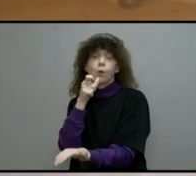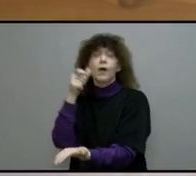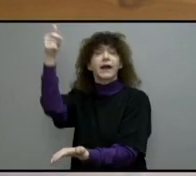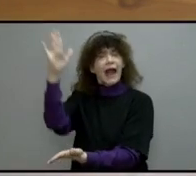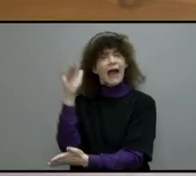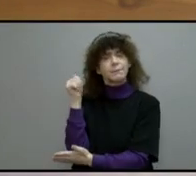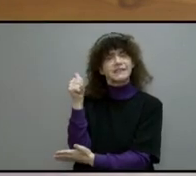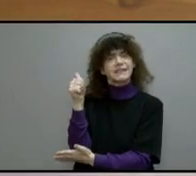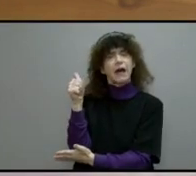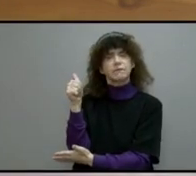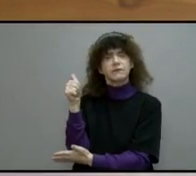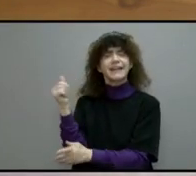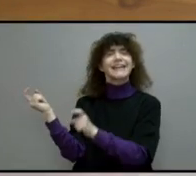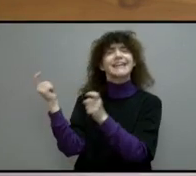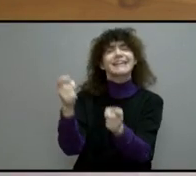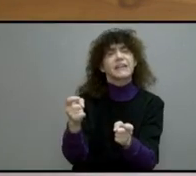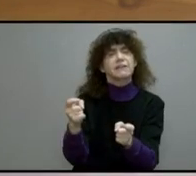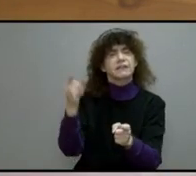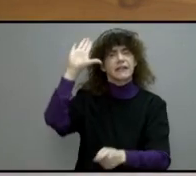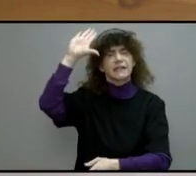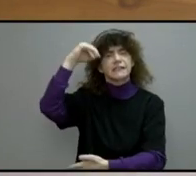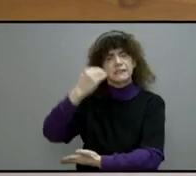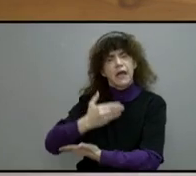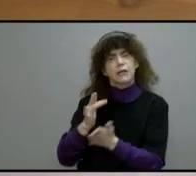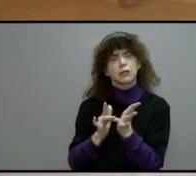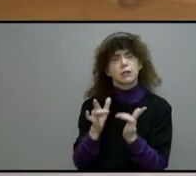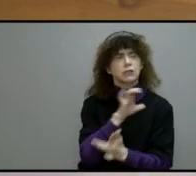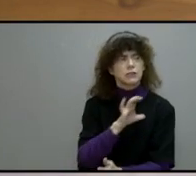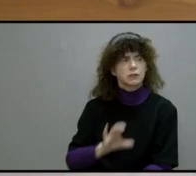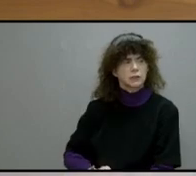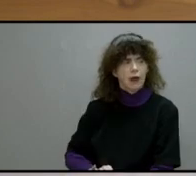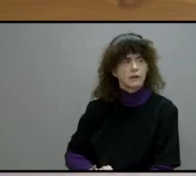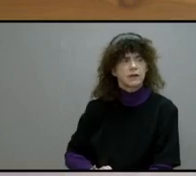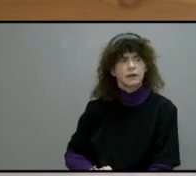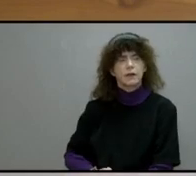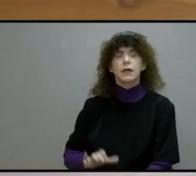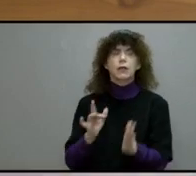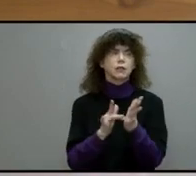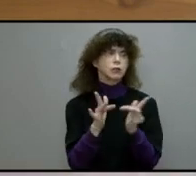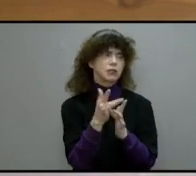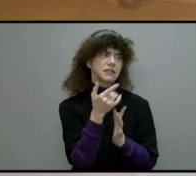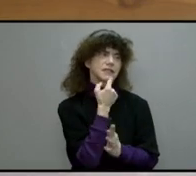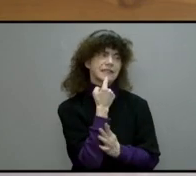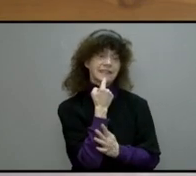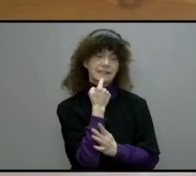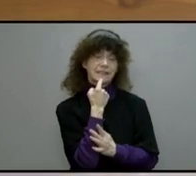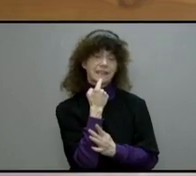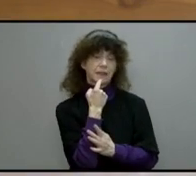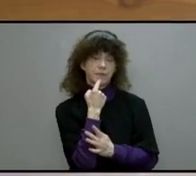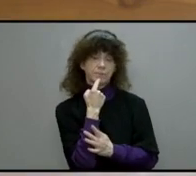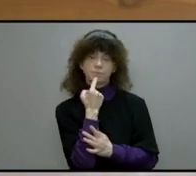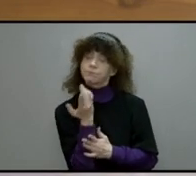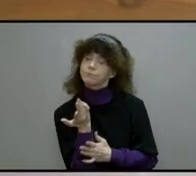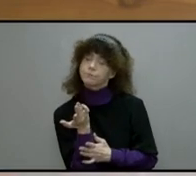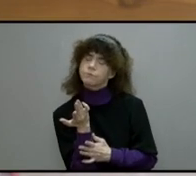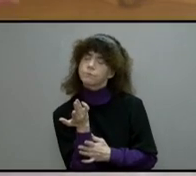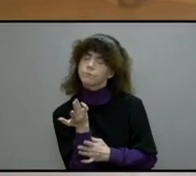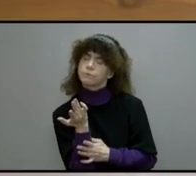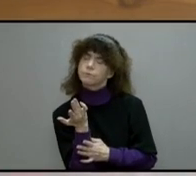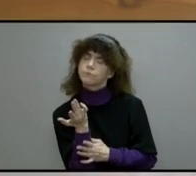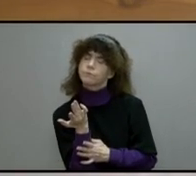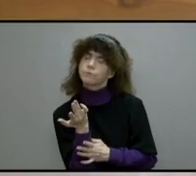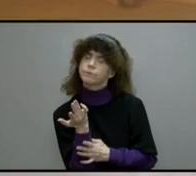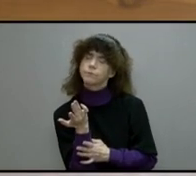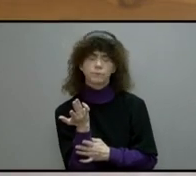just that through His Son, Jesus Christ. Jesus says, and are we now, and